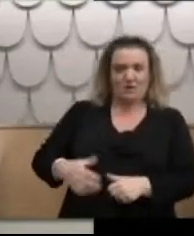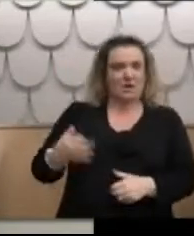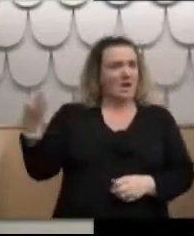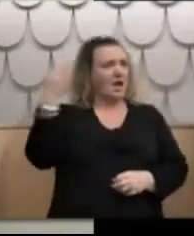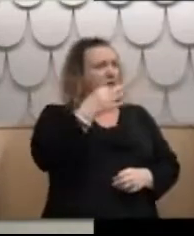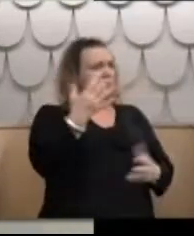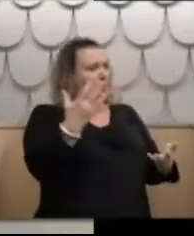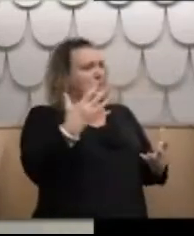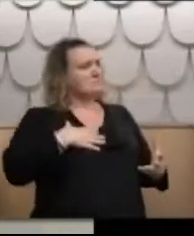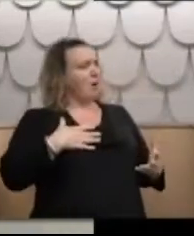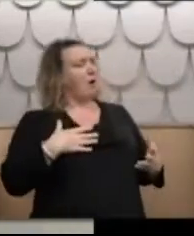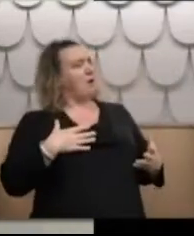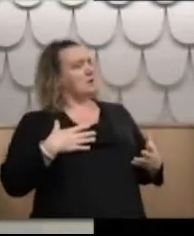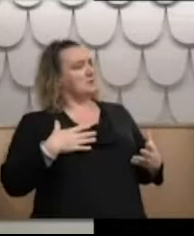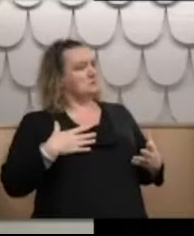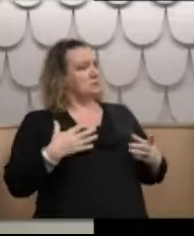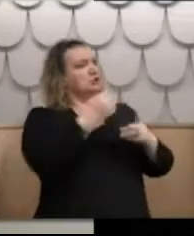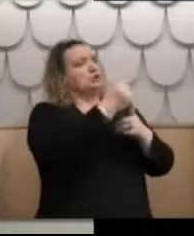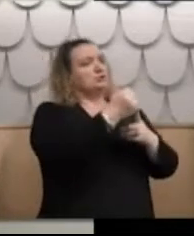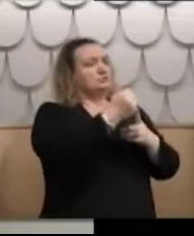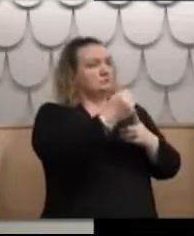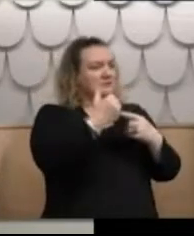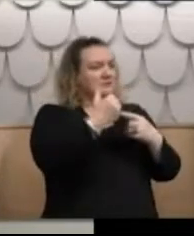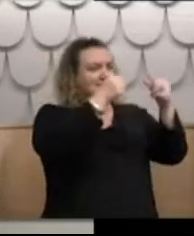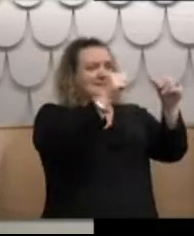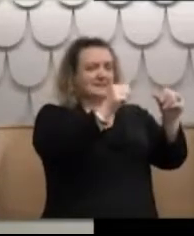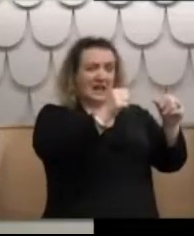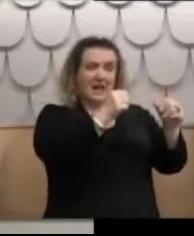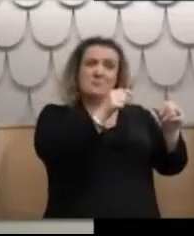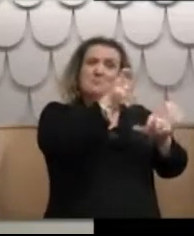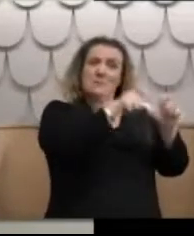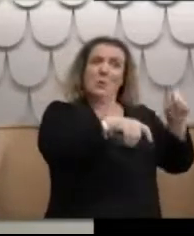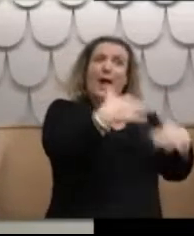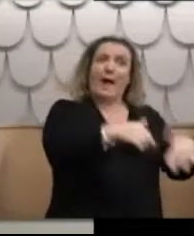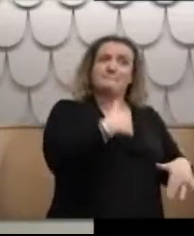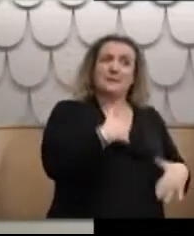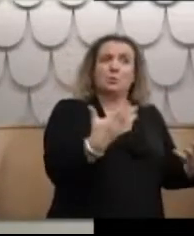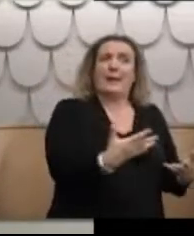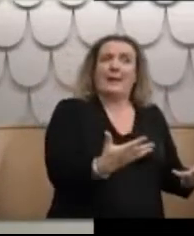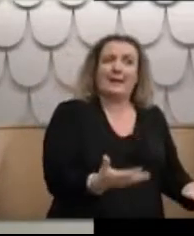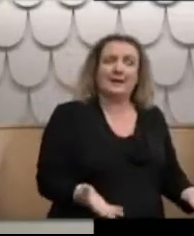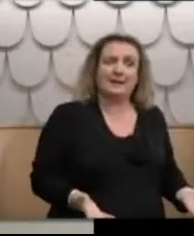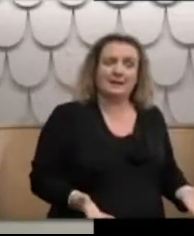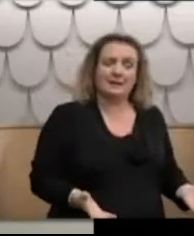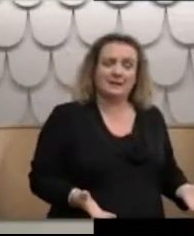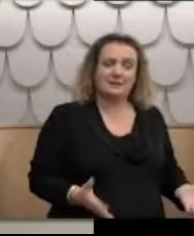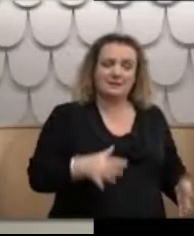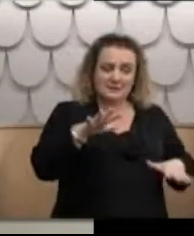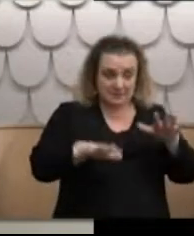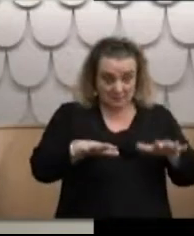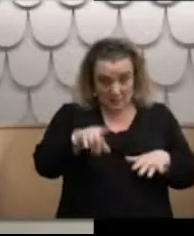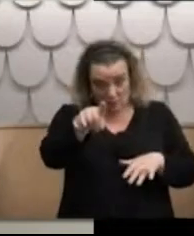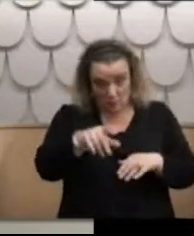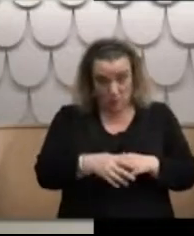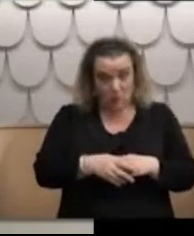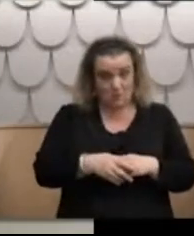why wasn't there a list of what the wrongs that were done to him. So you have the similar kind of experience?